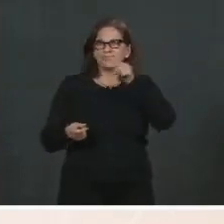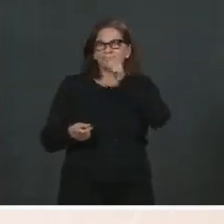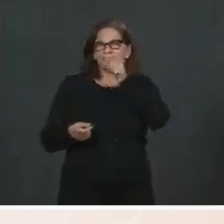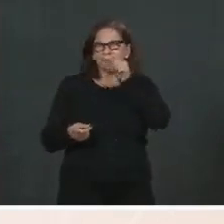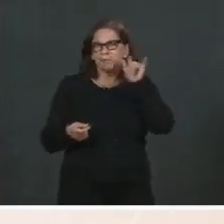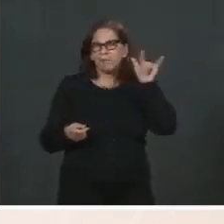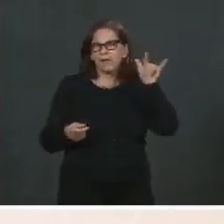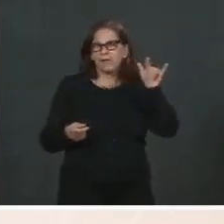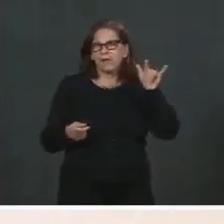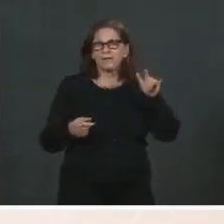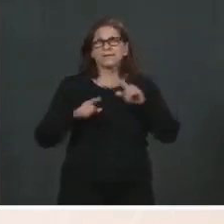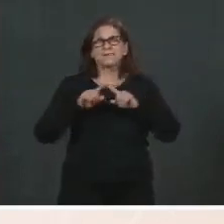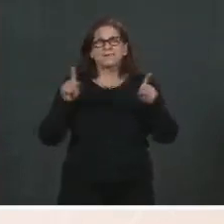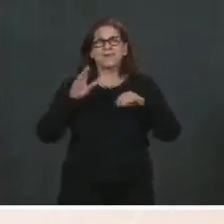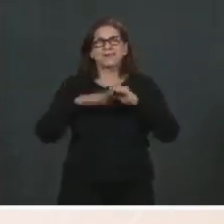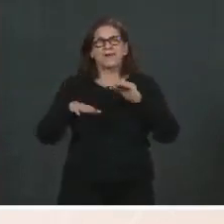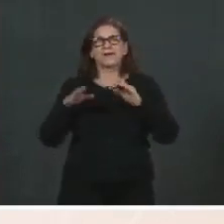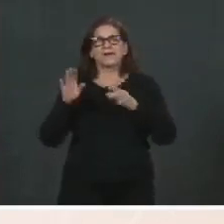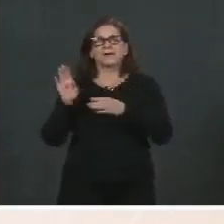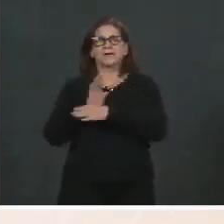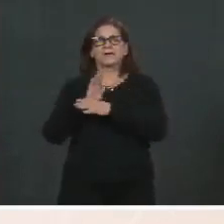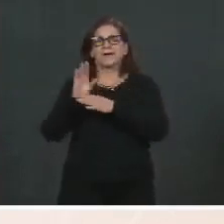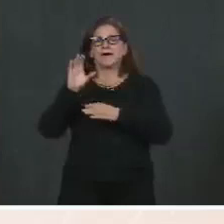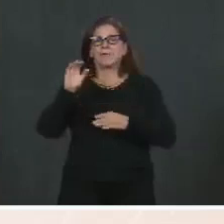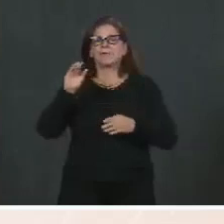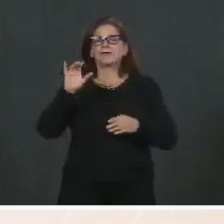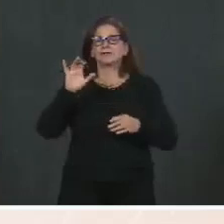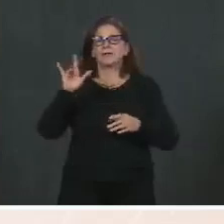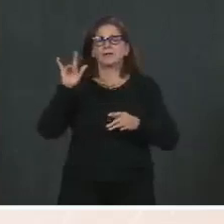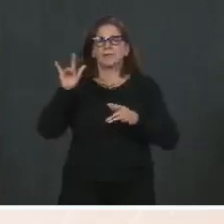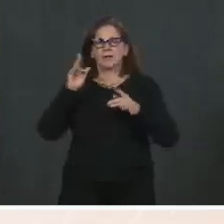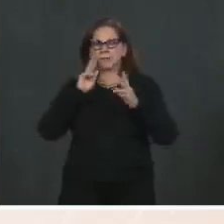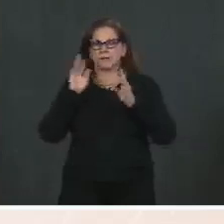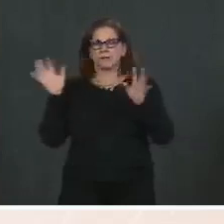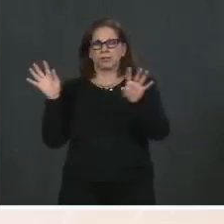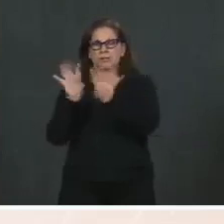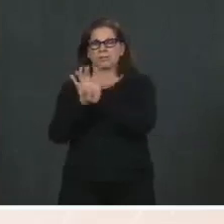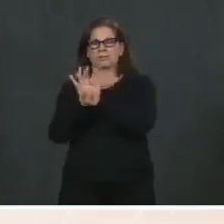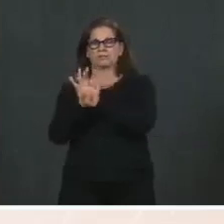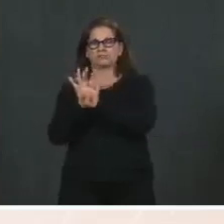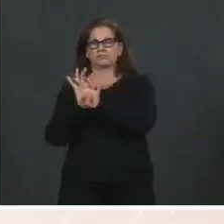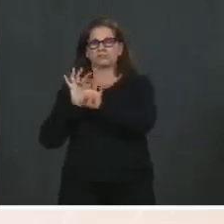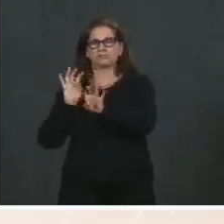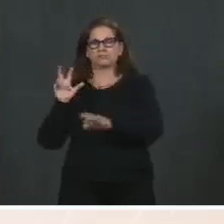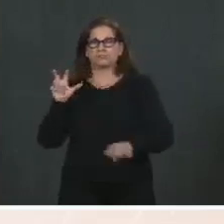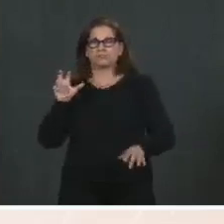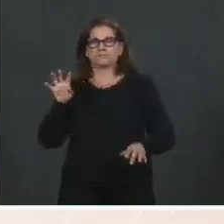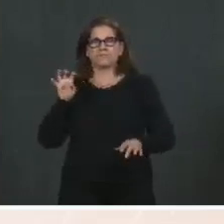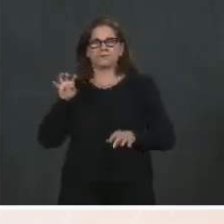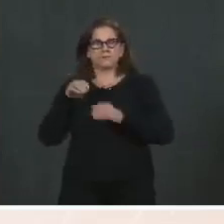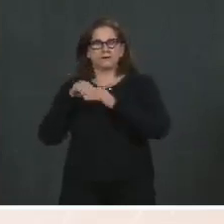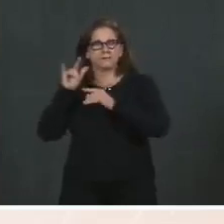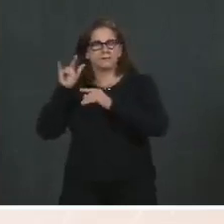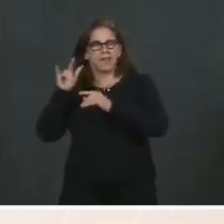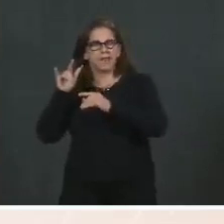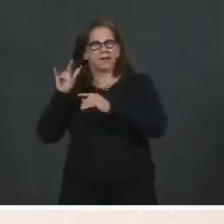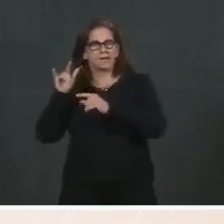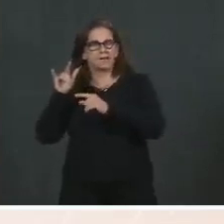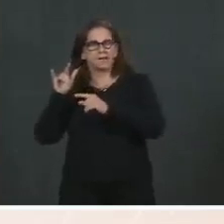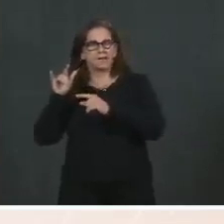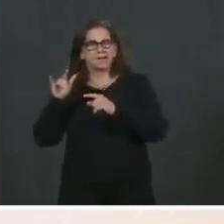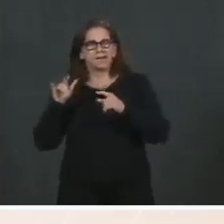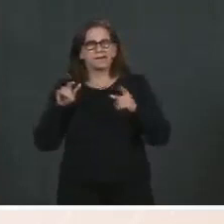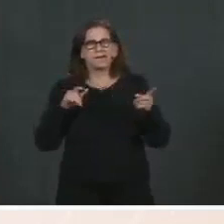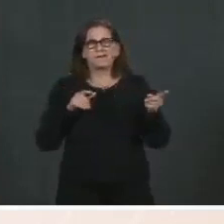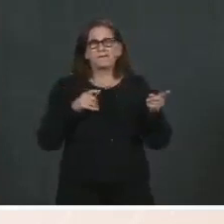traveling on a commercial flight and going to mass events. As you know, we don't, the President is not hosting rallies, nor is the Vice President.